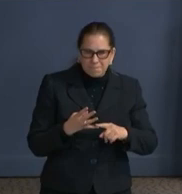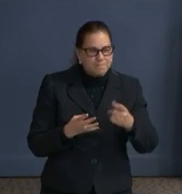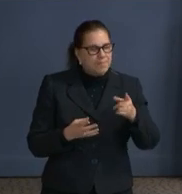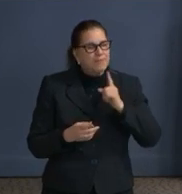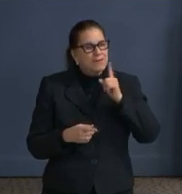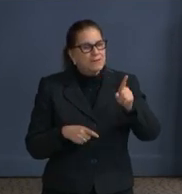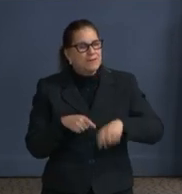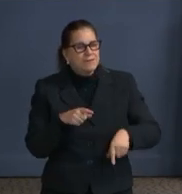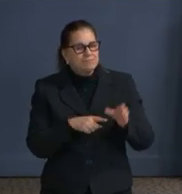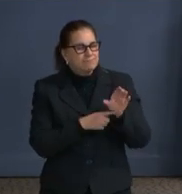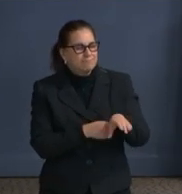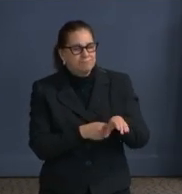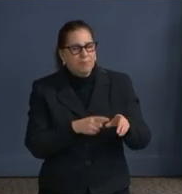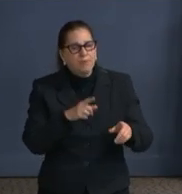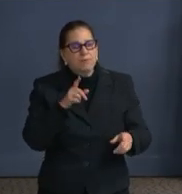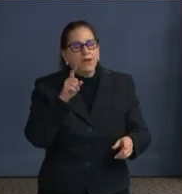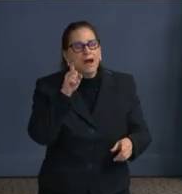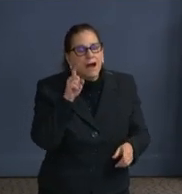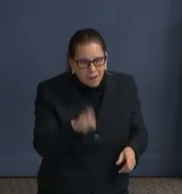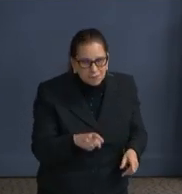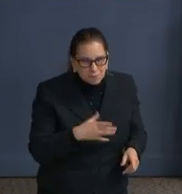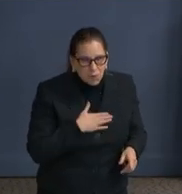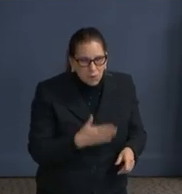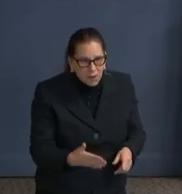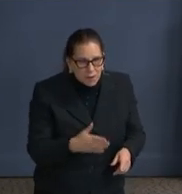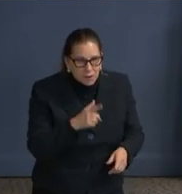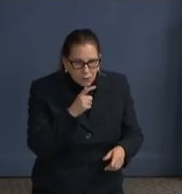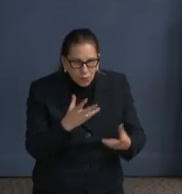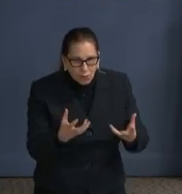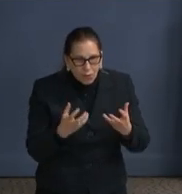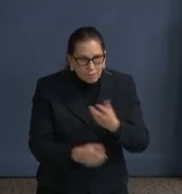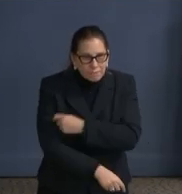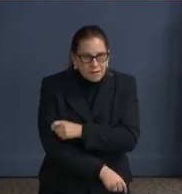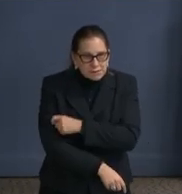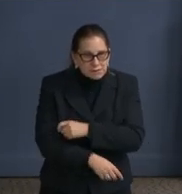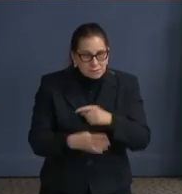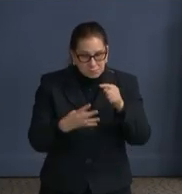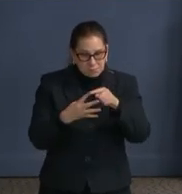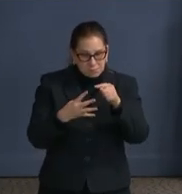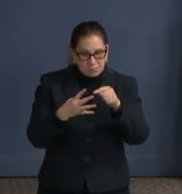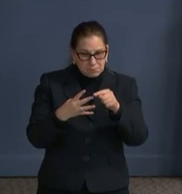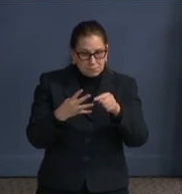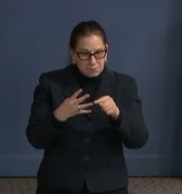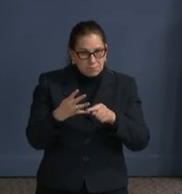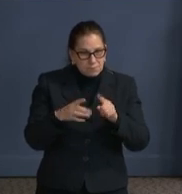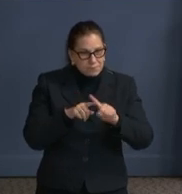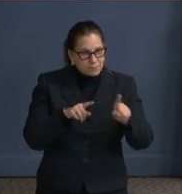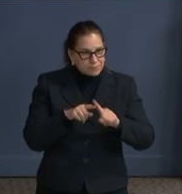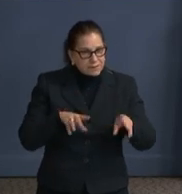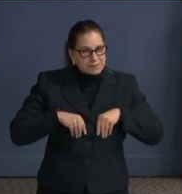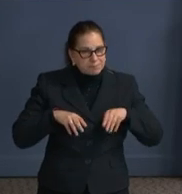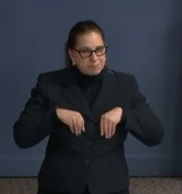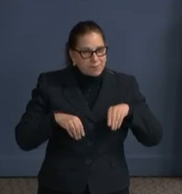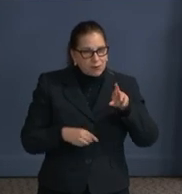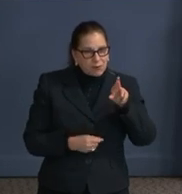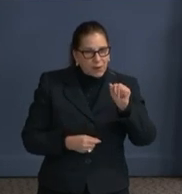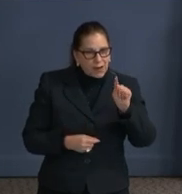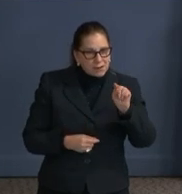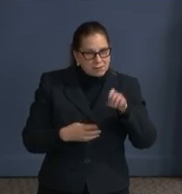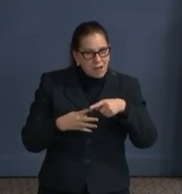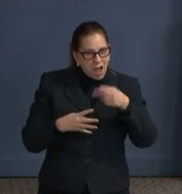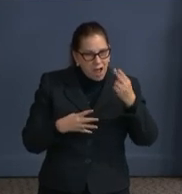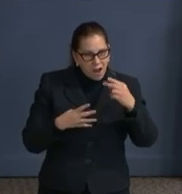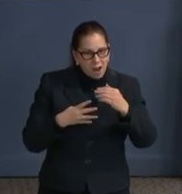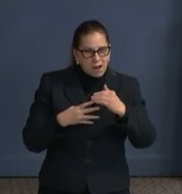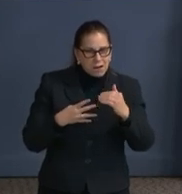voice to that data in terms of willingness to accept the vaccine. While we recognize that there is a benefit of people